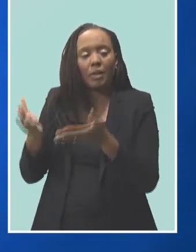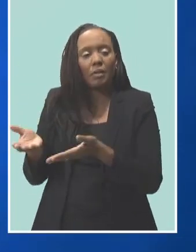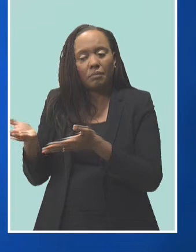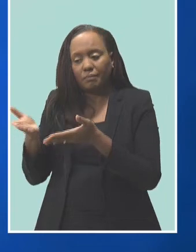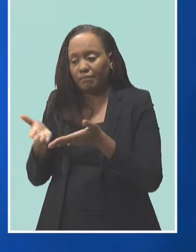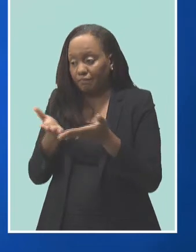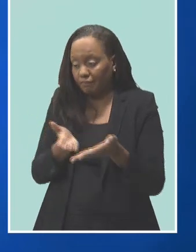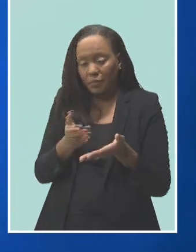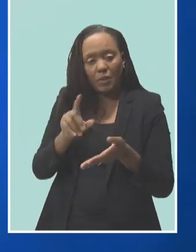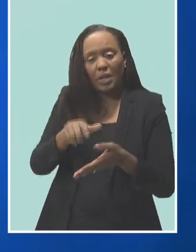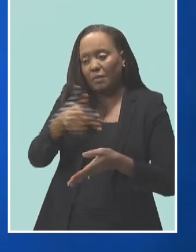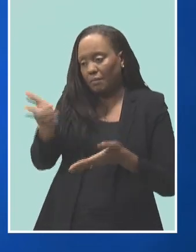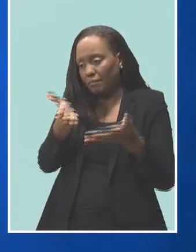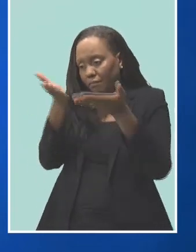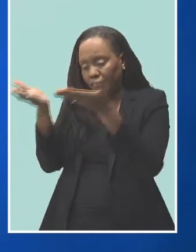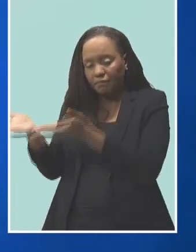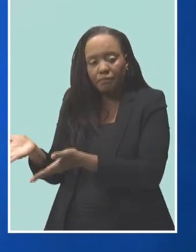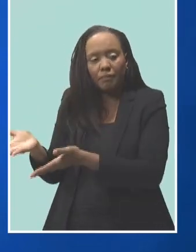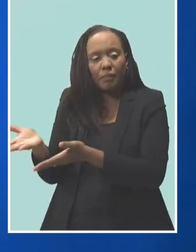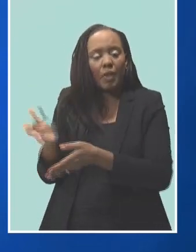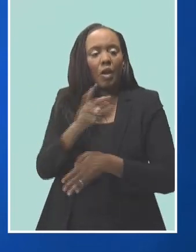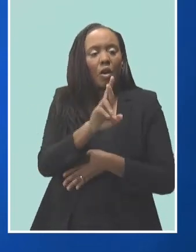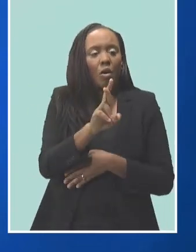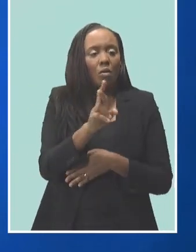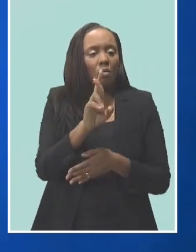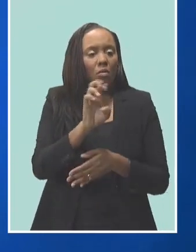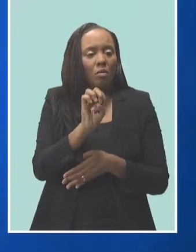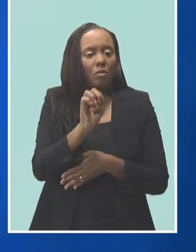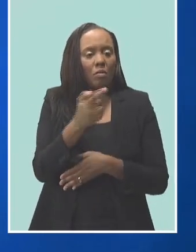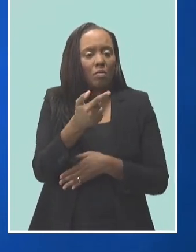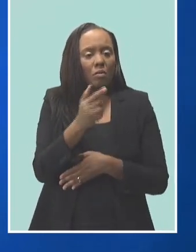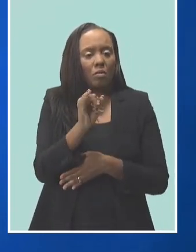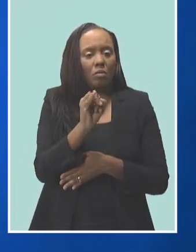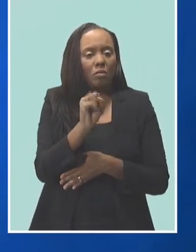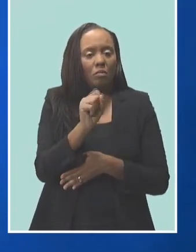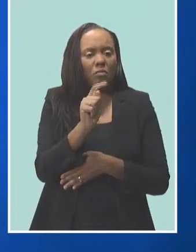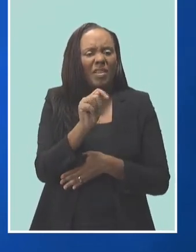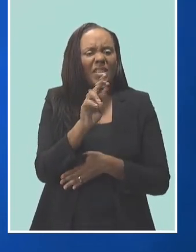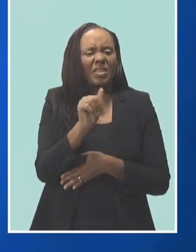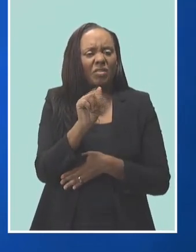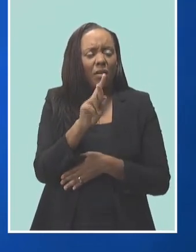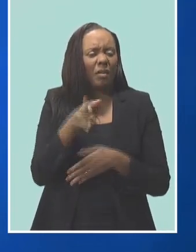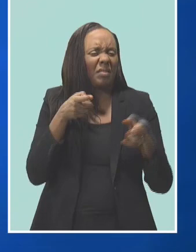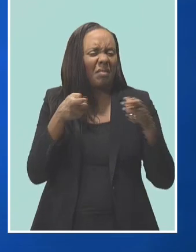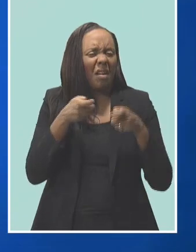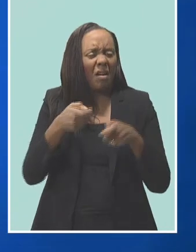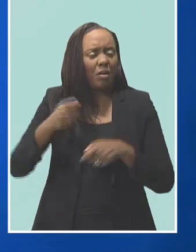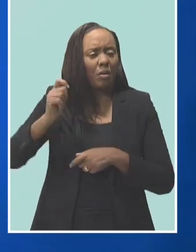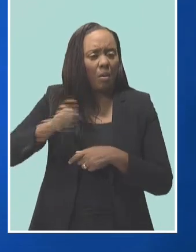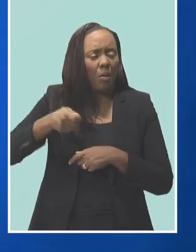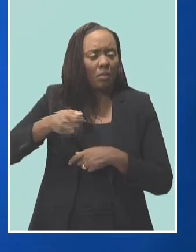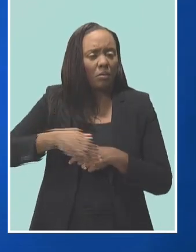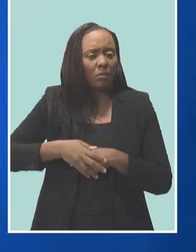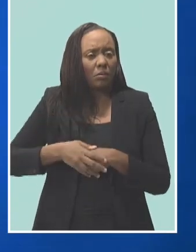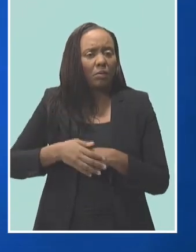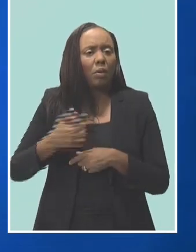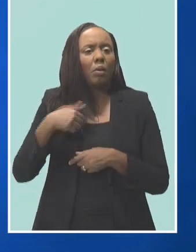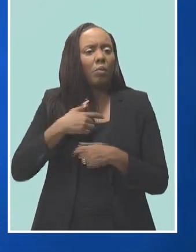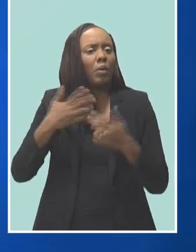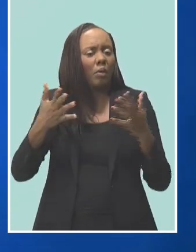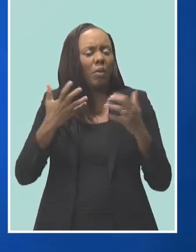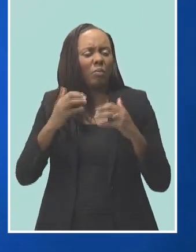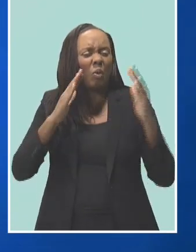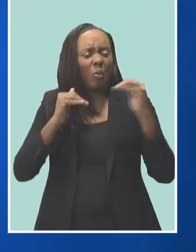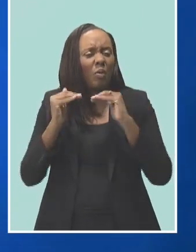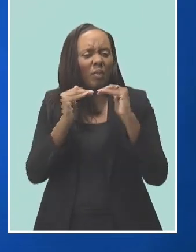for the input of the magistracy and judiciary. We look forward to a favorable outcome. I can also say to